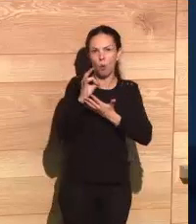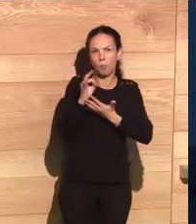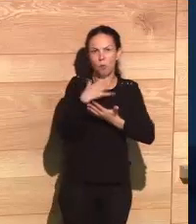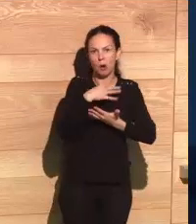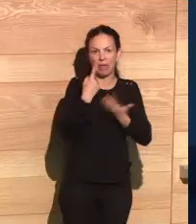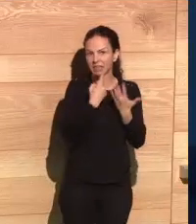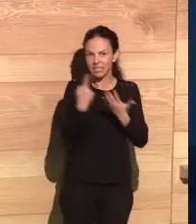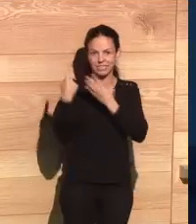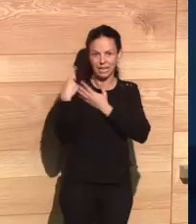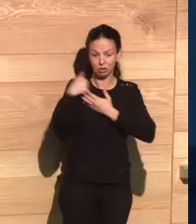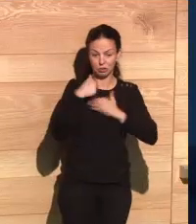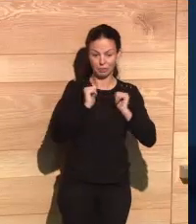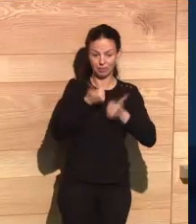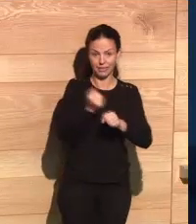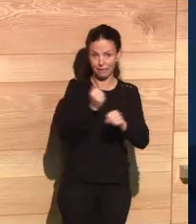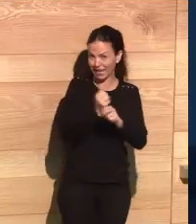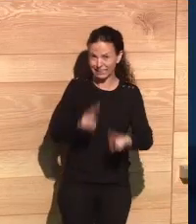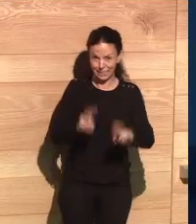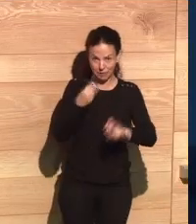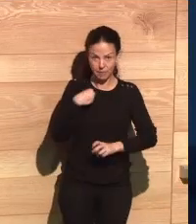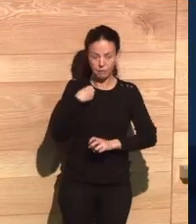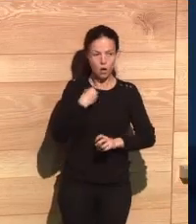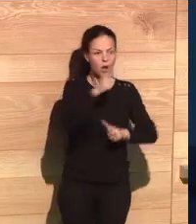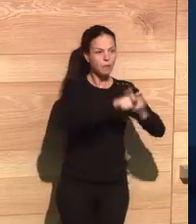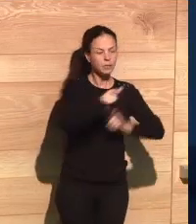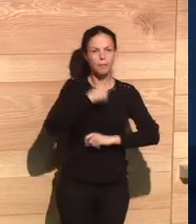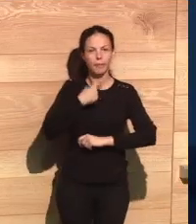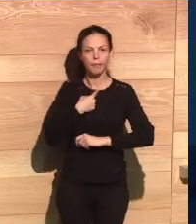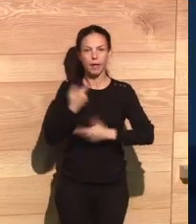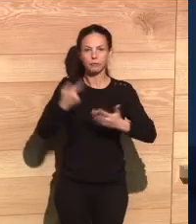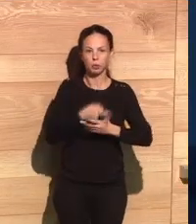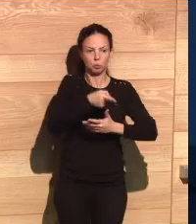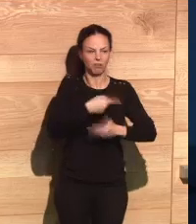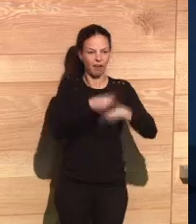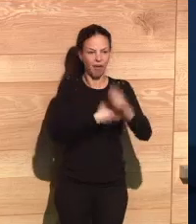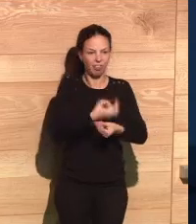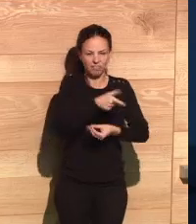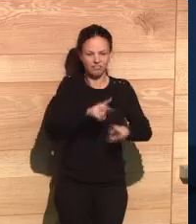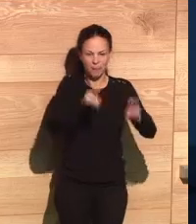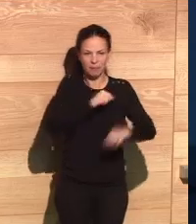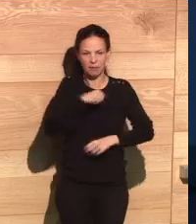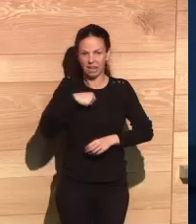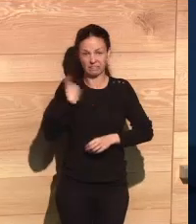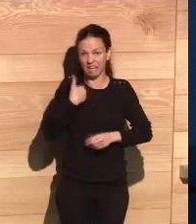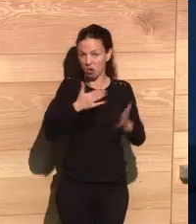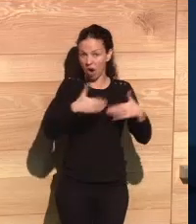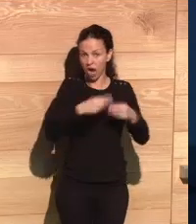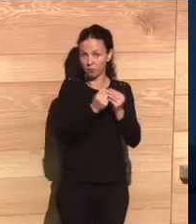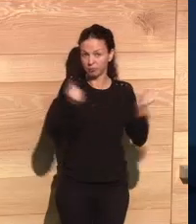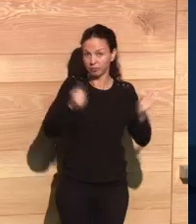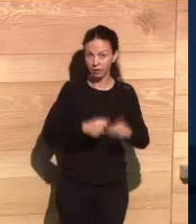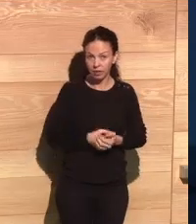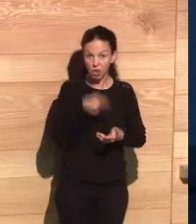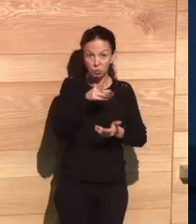because ten years ago or six years ago when I started working on this, people were telling me